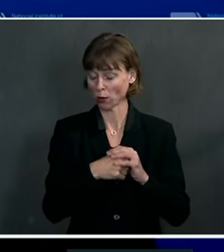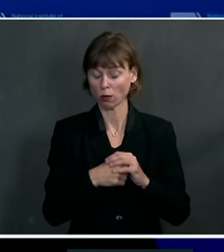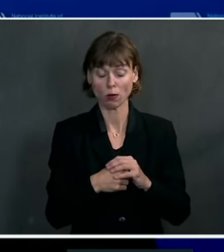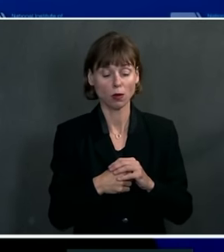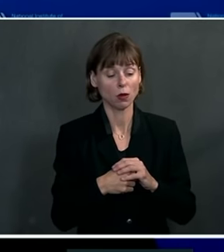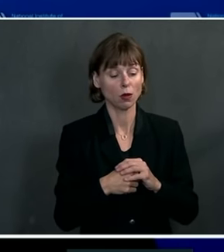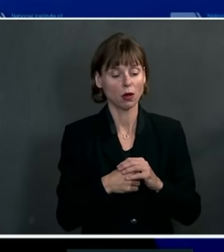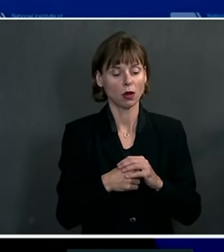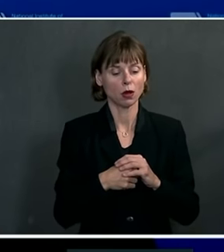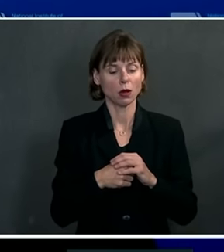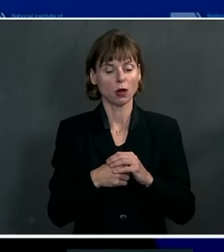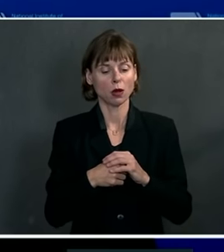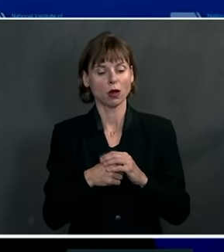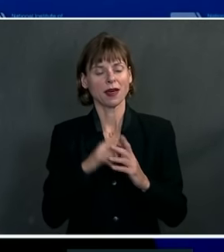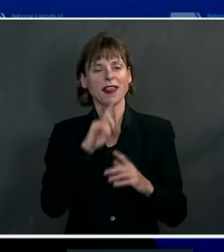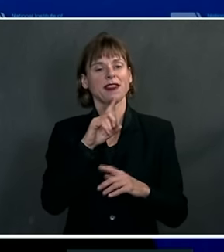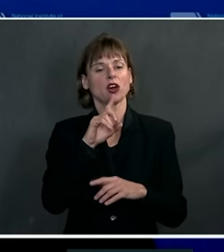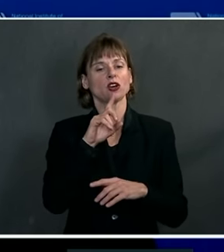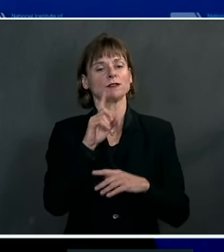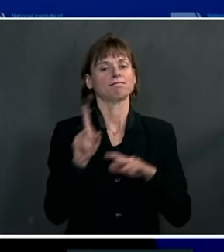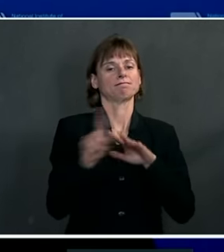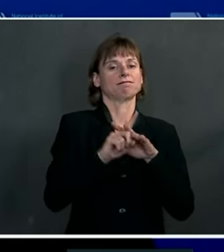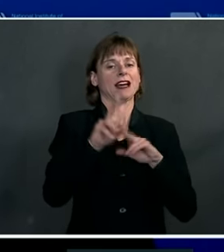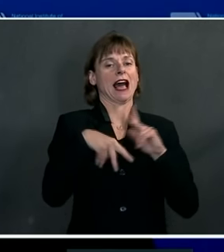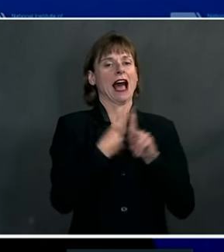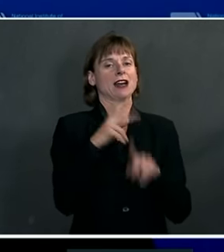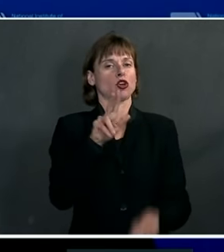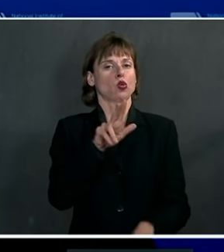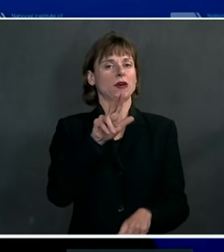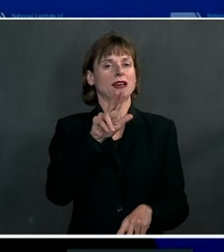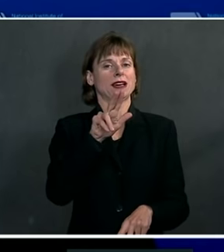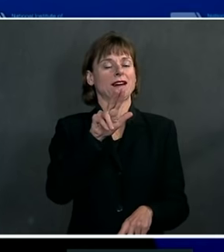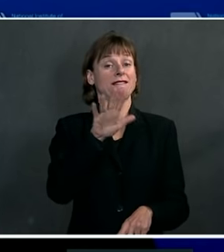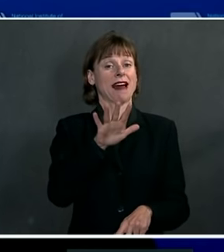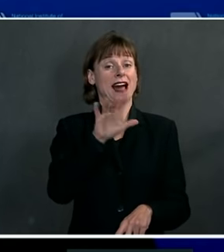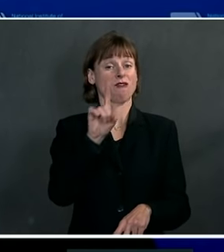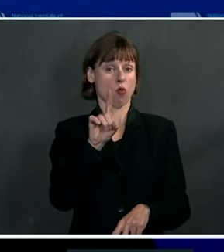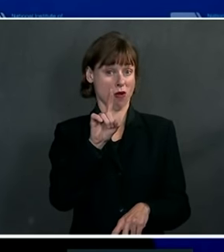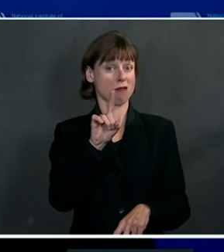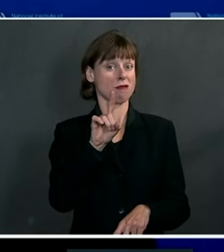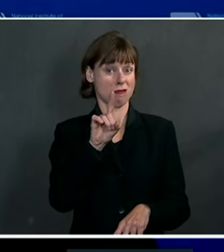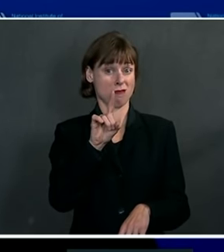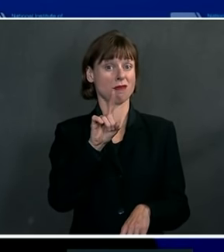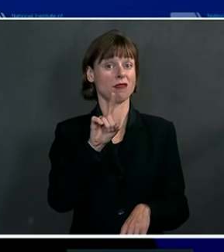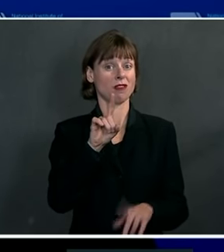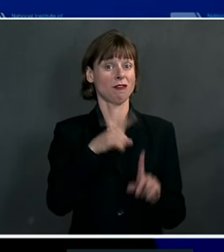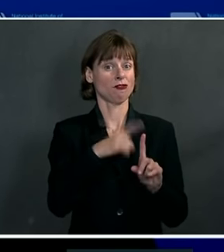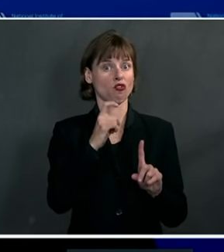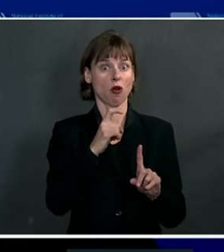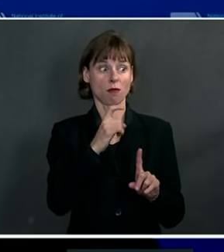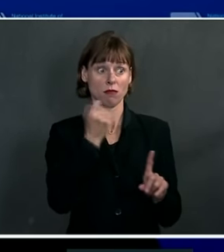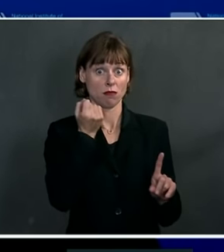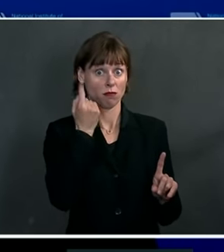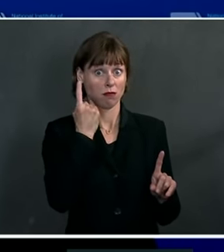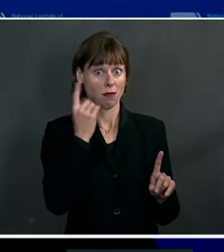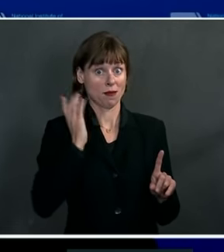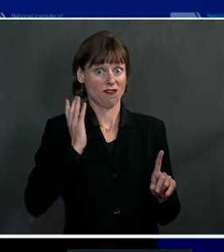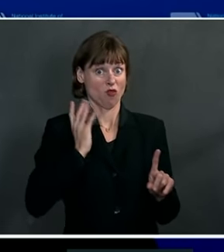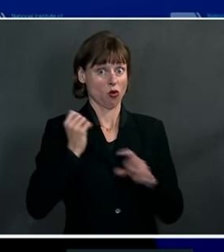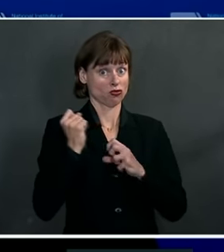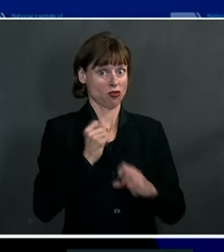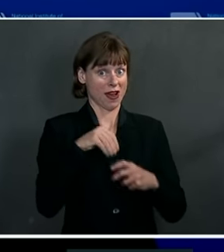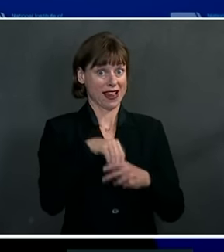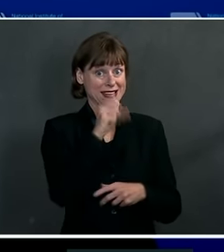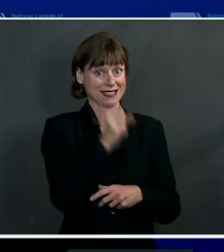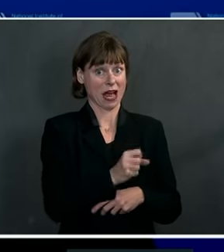the isolate or the mutant that is the 351 from dominant in South Africa. Again, that